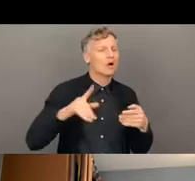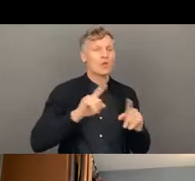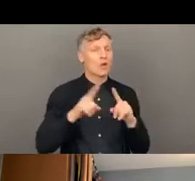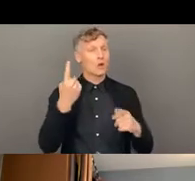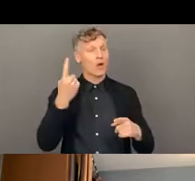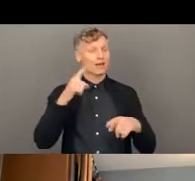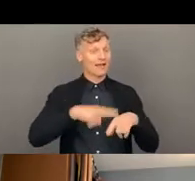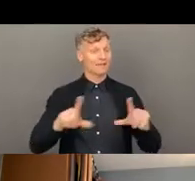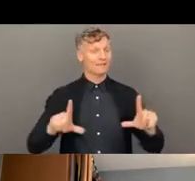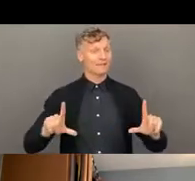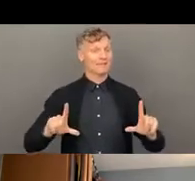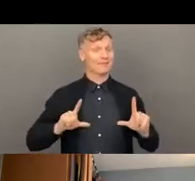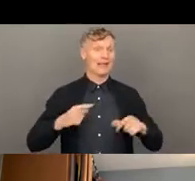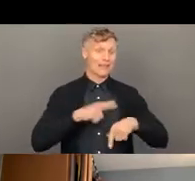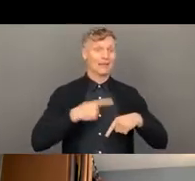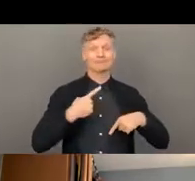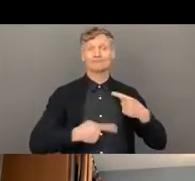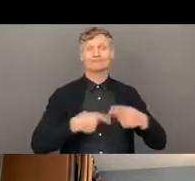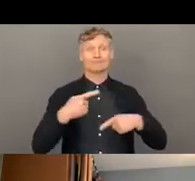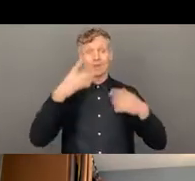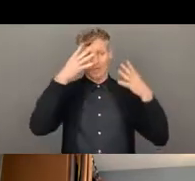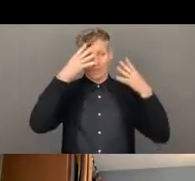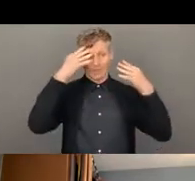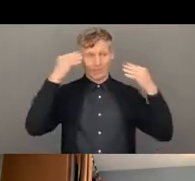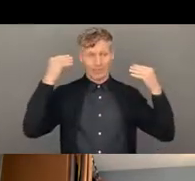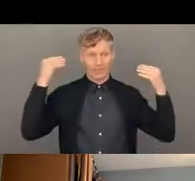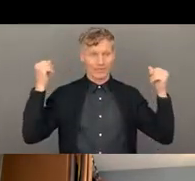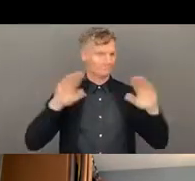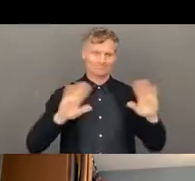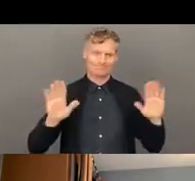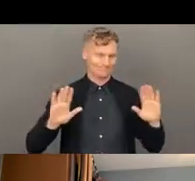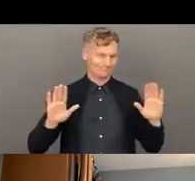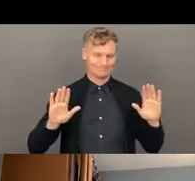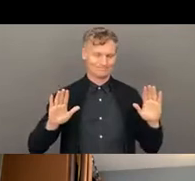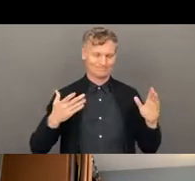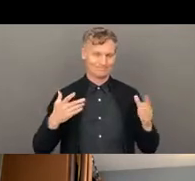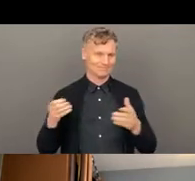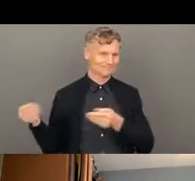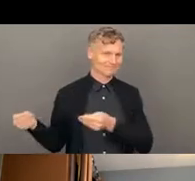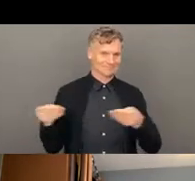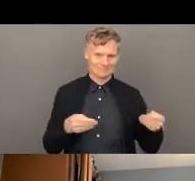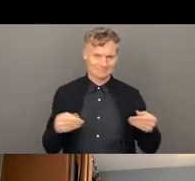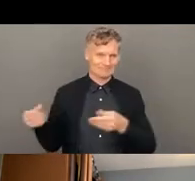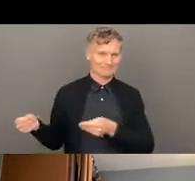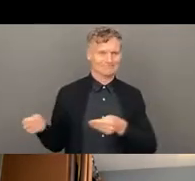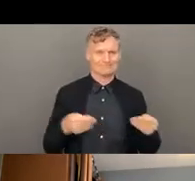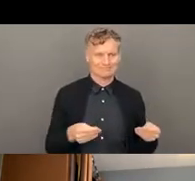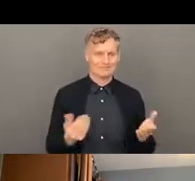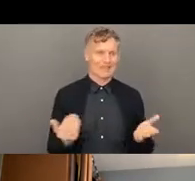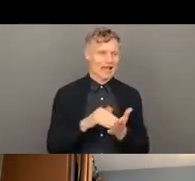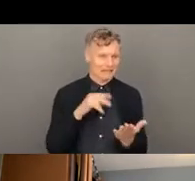aspects. And it helps you to provide high quality relevant support.